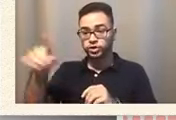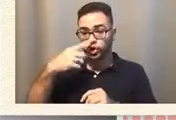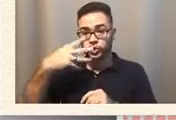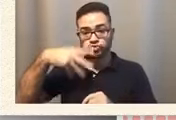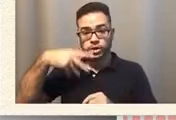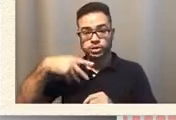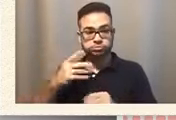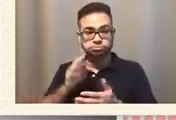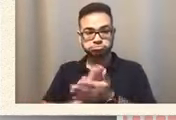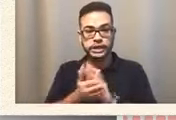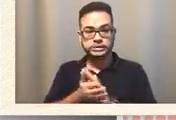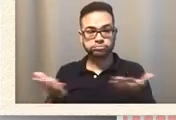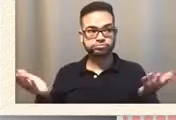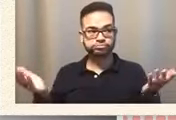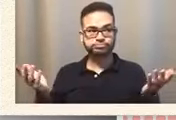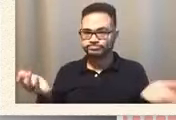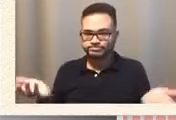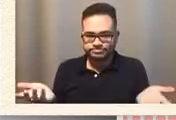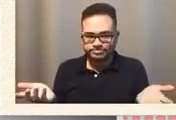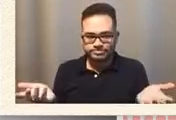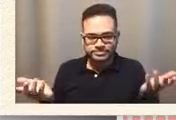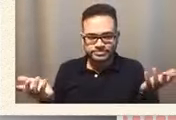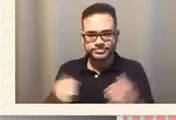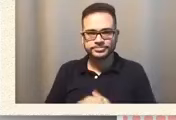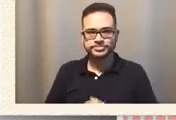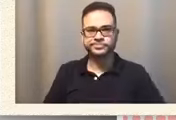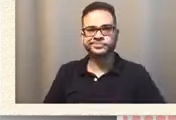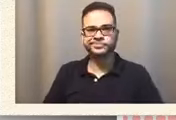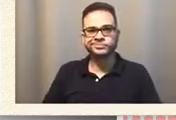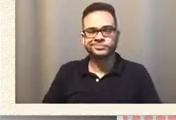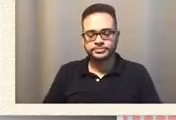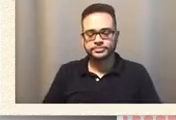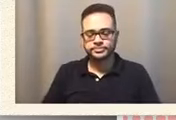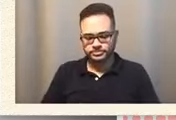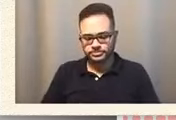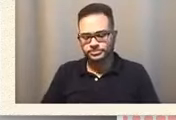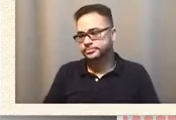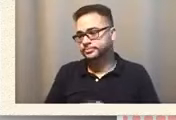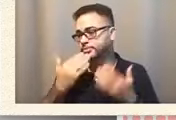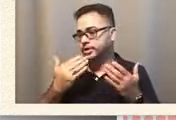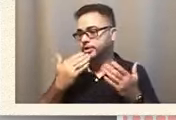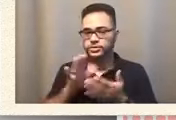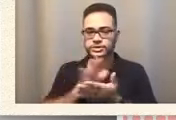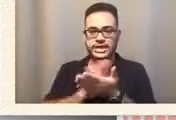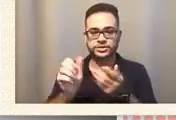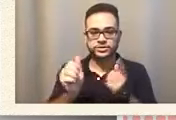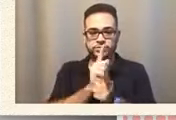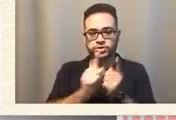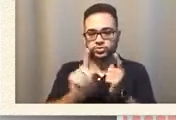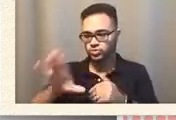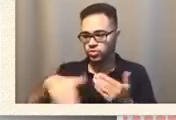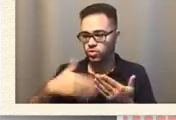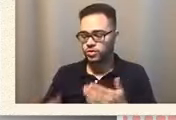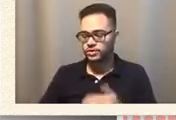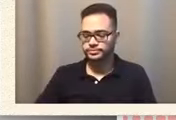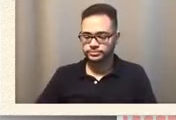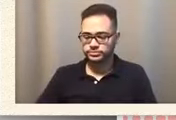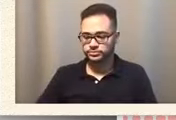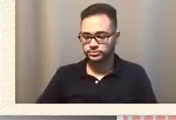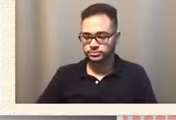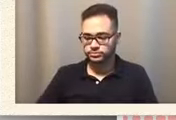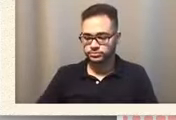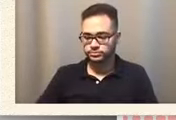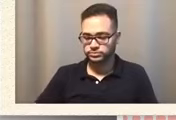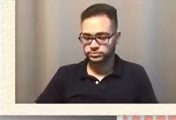else. Right. Mm-hmm. Thank you guys. Nice to meet you all. Nice to meet you. Do you want to give us a little bit of